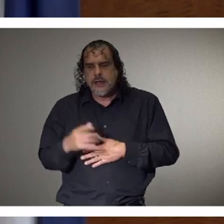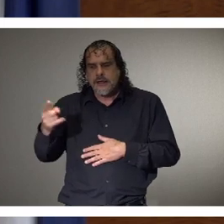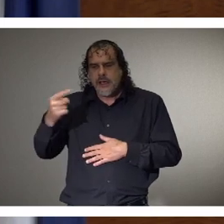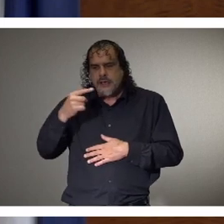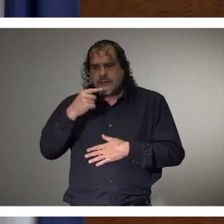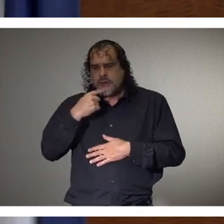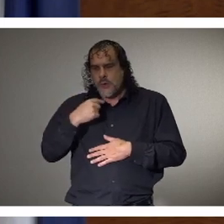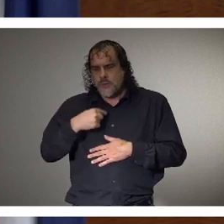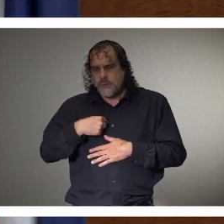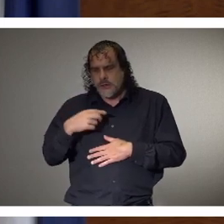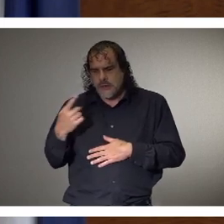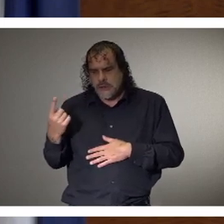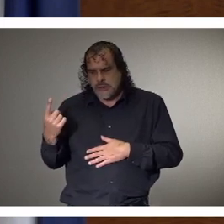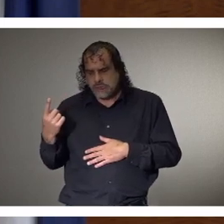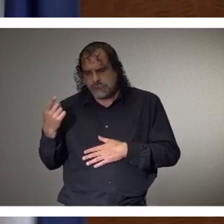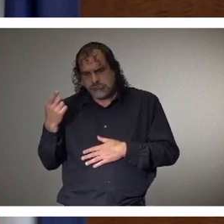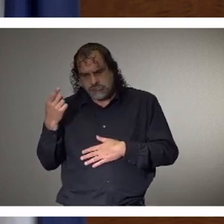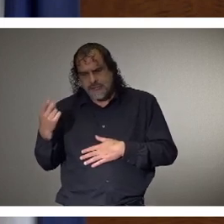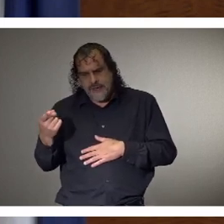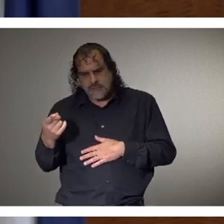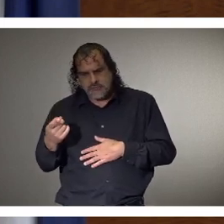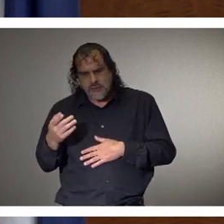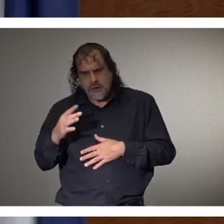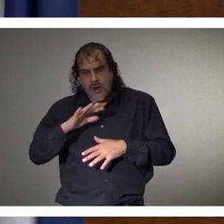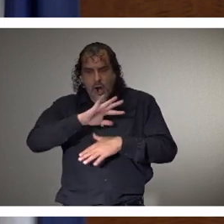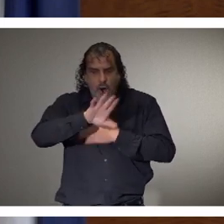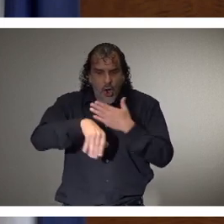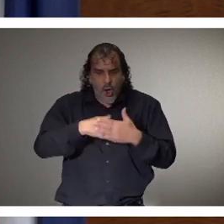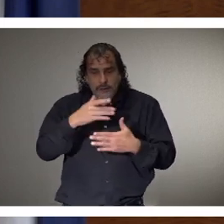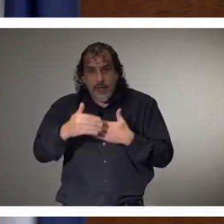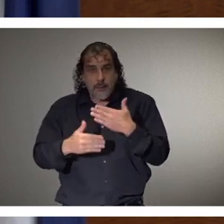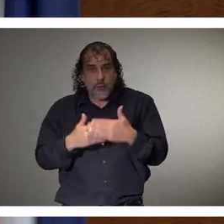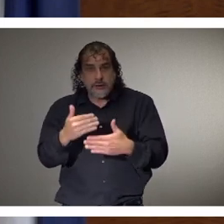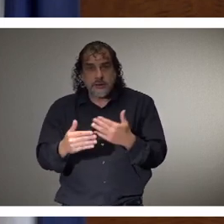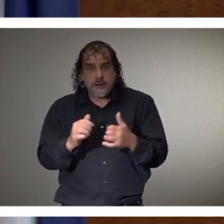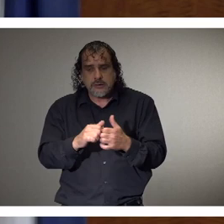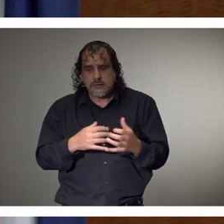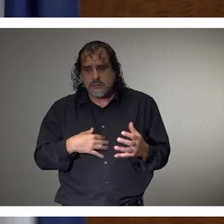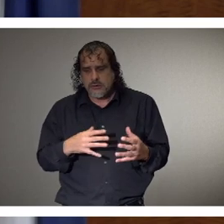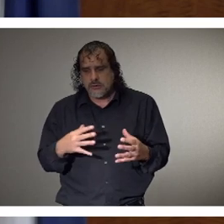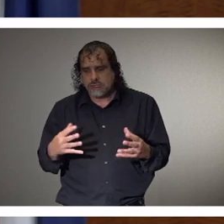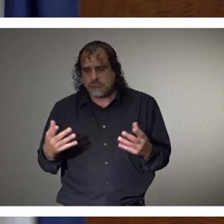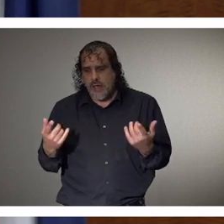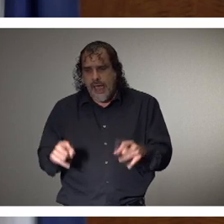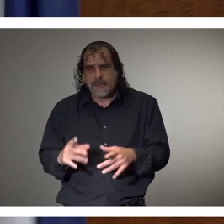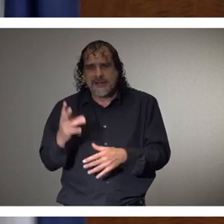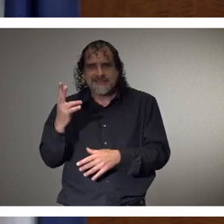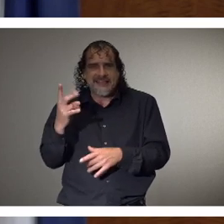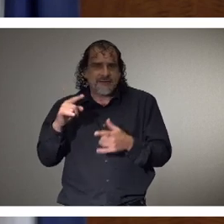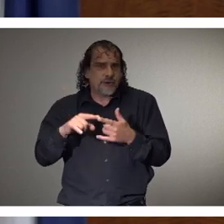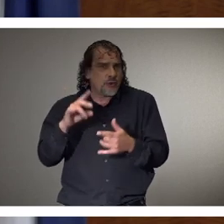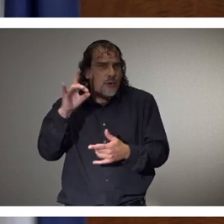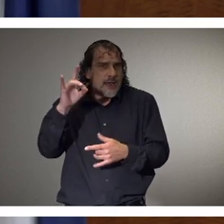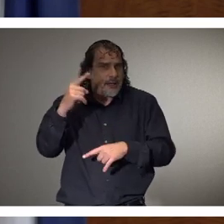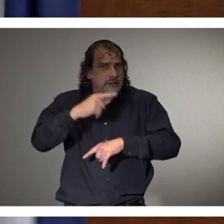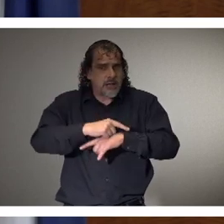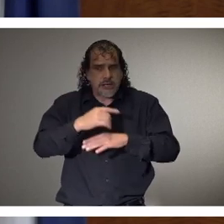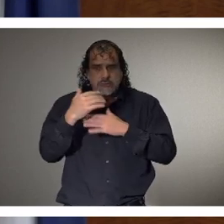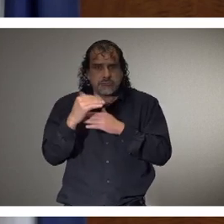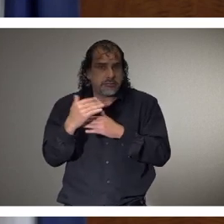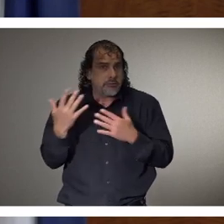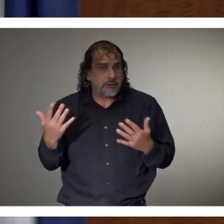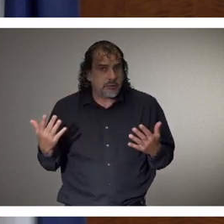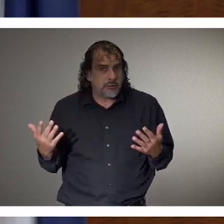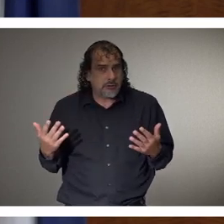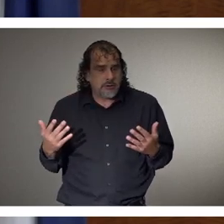that that entire process could happen within seven to eight days, and I advise